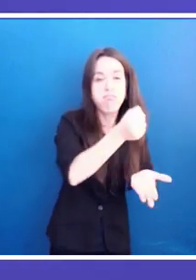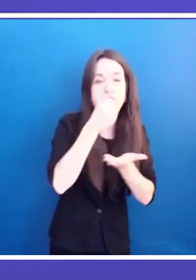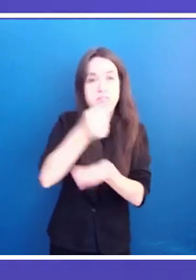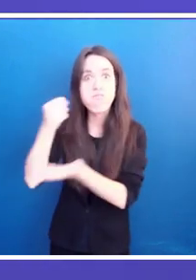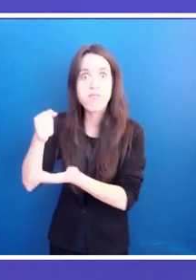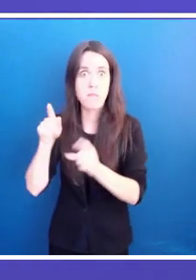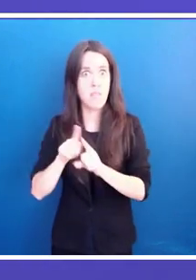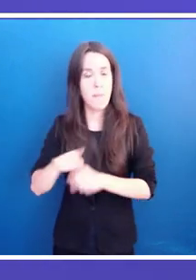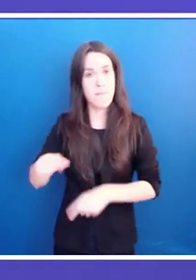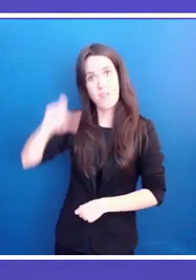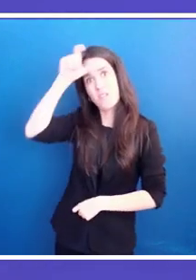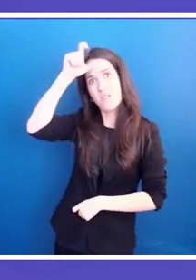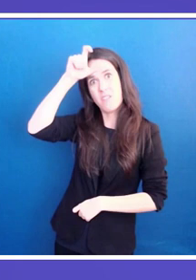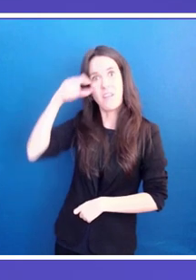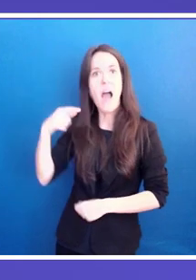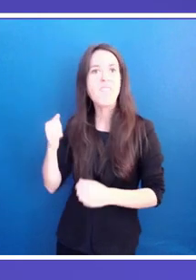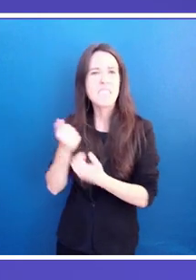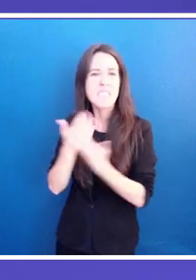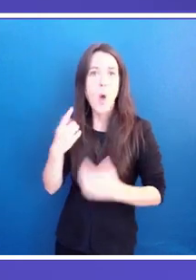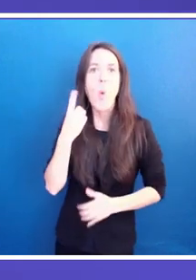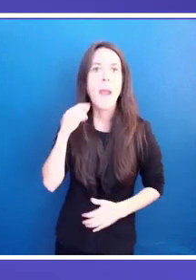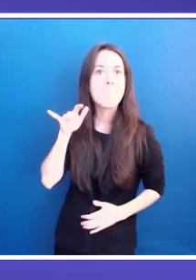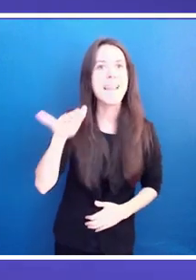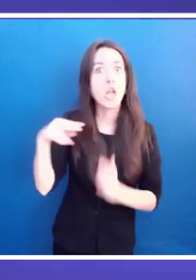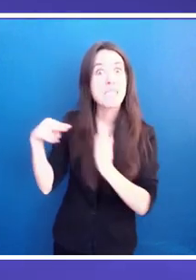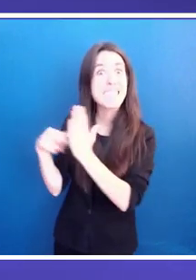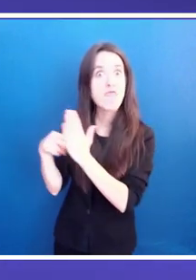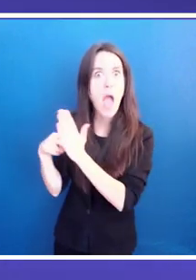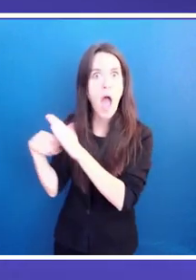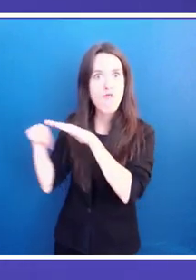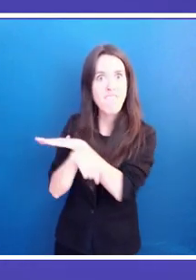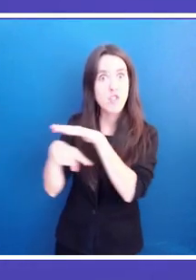refugees as a result of the Syrian crisis.